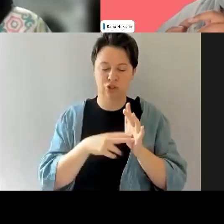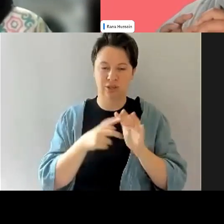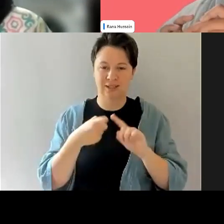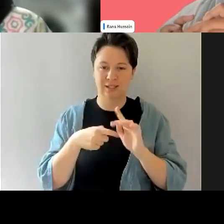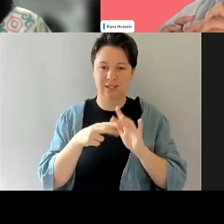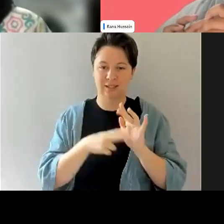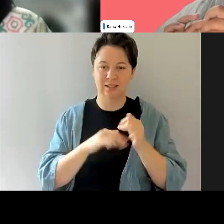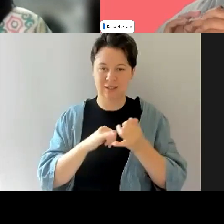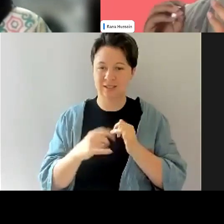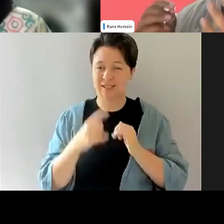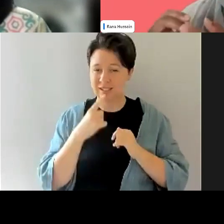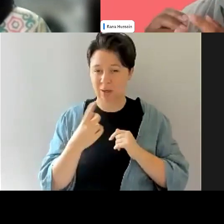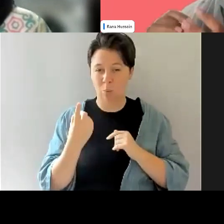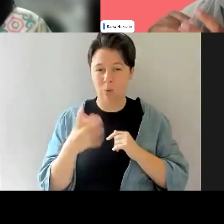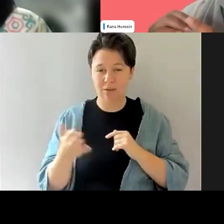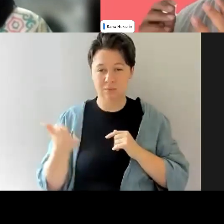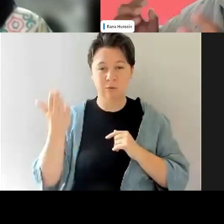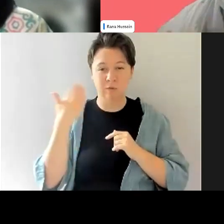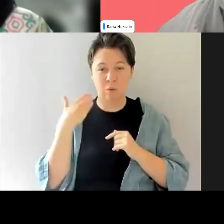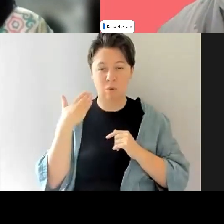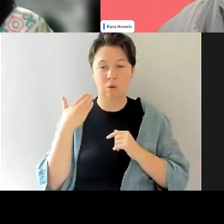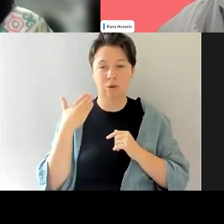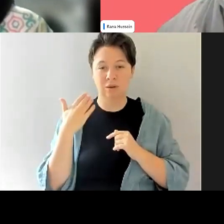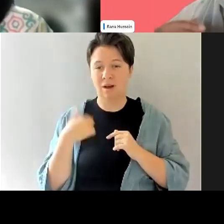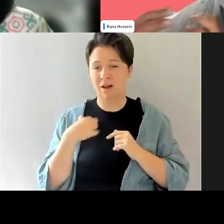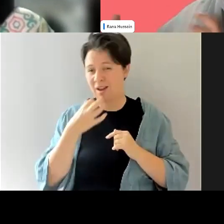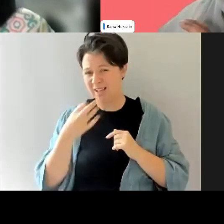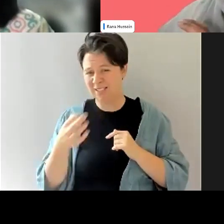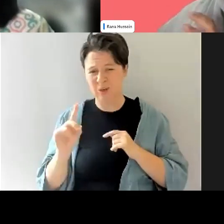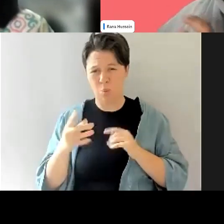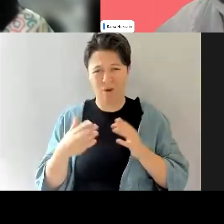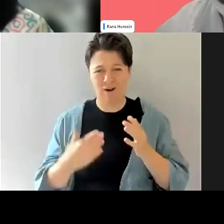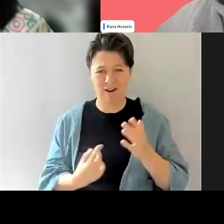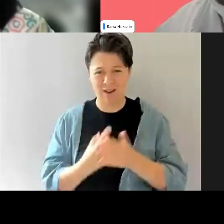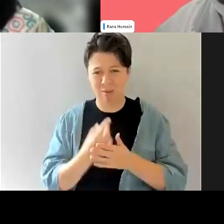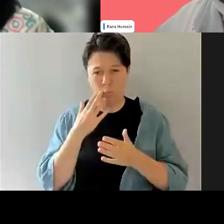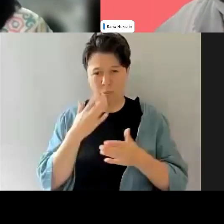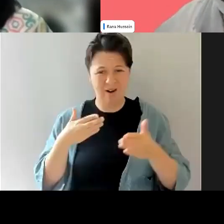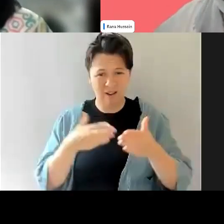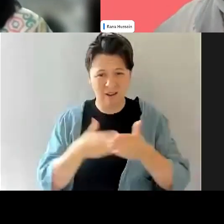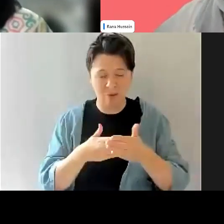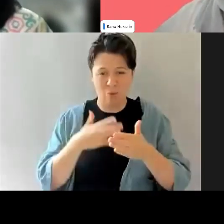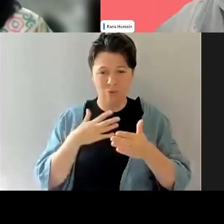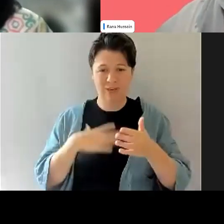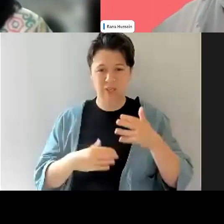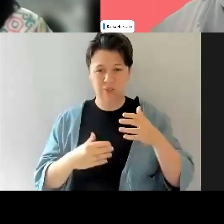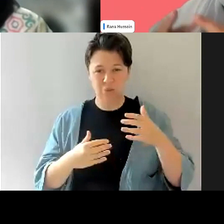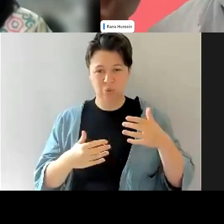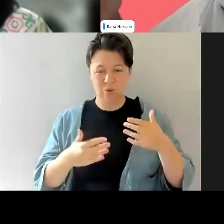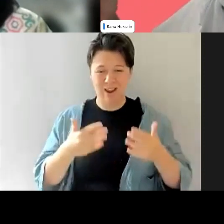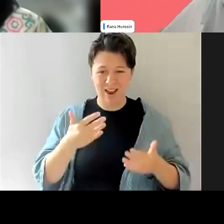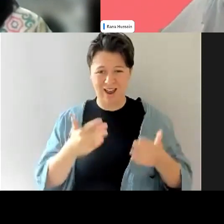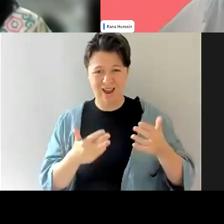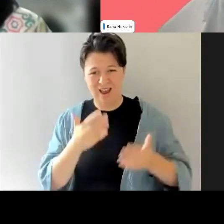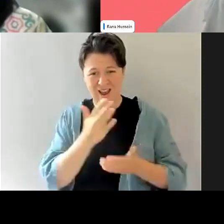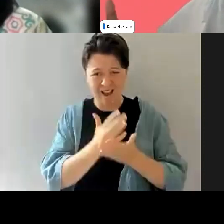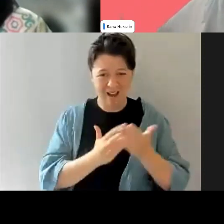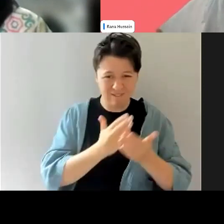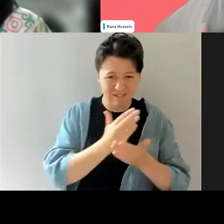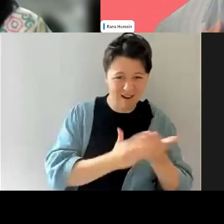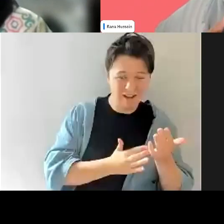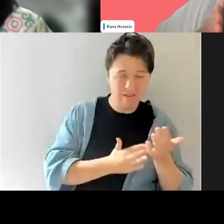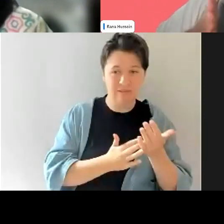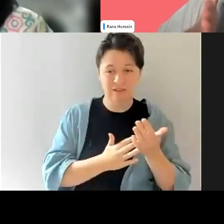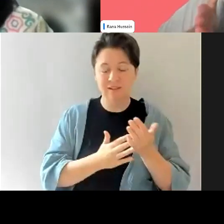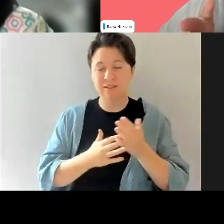question in terms of like, when things don't work and compromise, having to compromise. And she sort of said, have the big picture